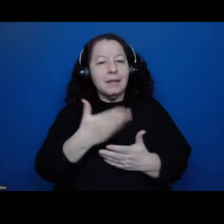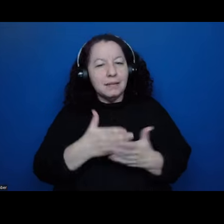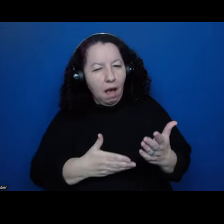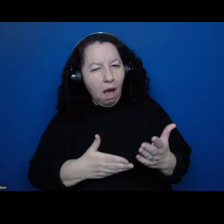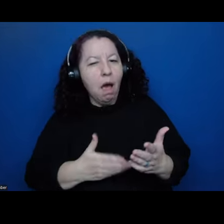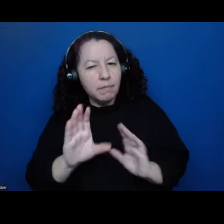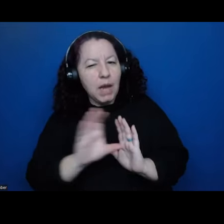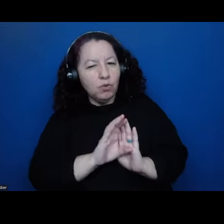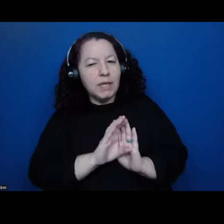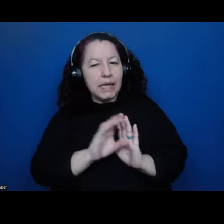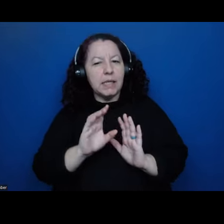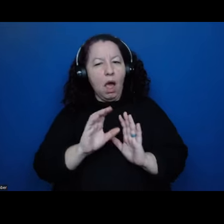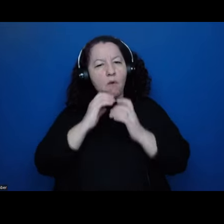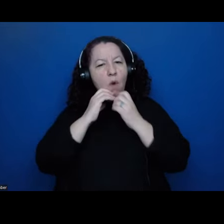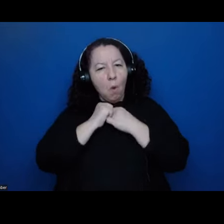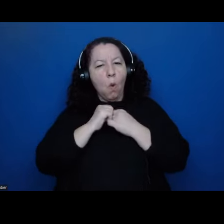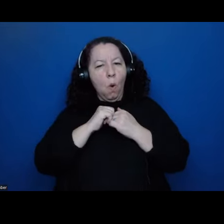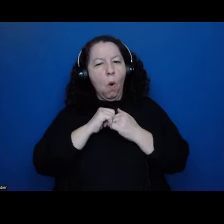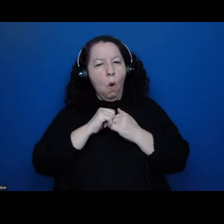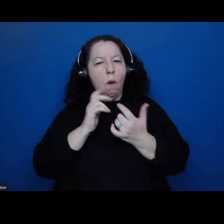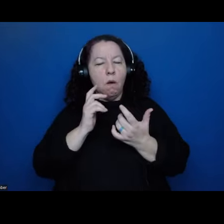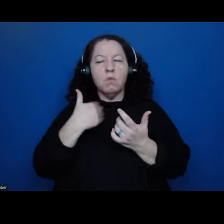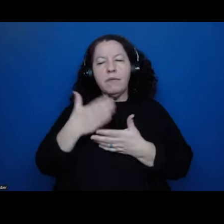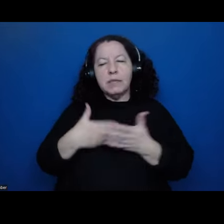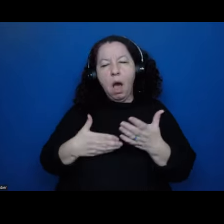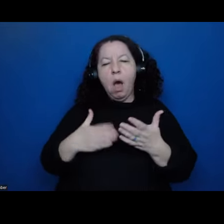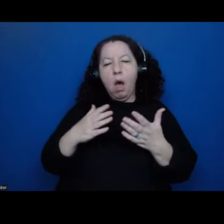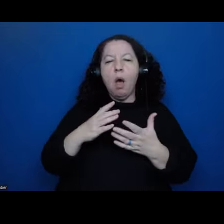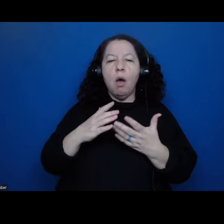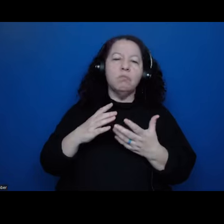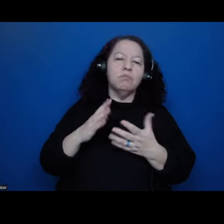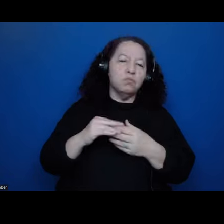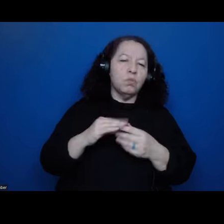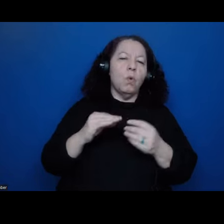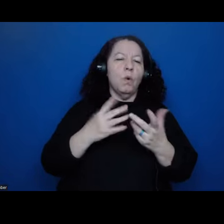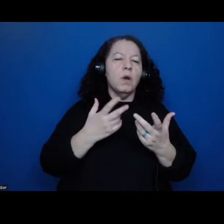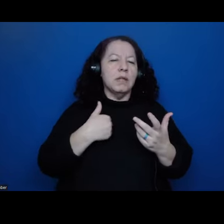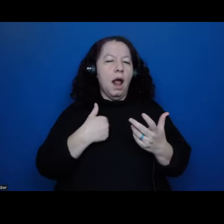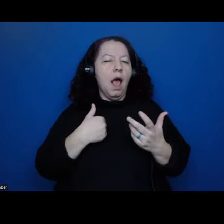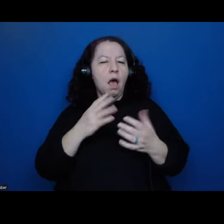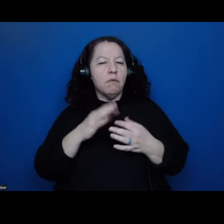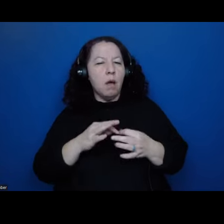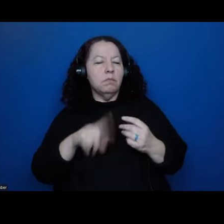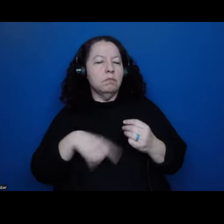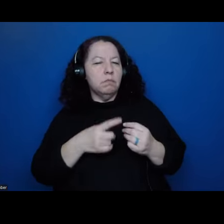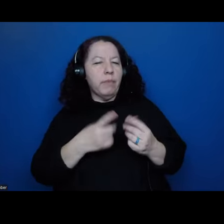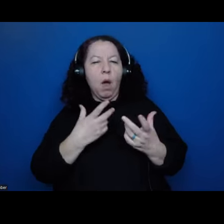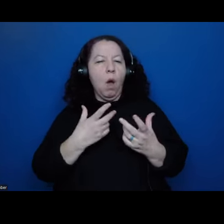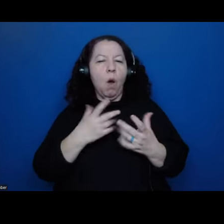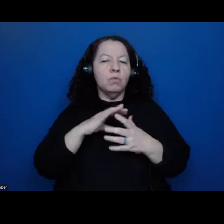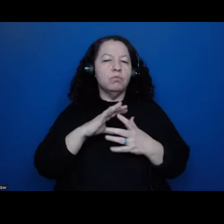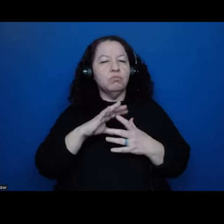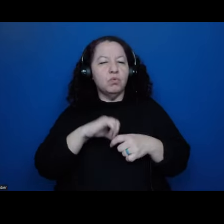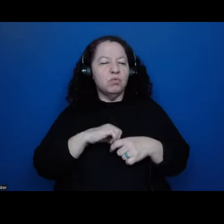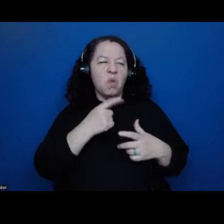in oral traditions, the words of the ancients, um, and the moral rhetoric traditions, um, that